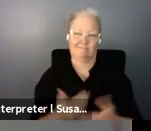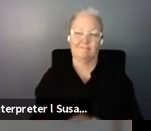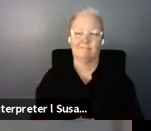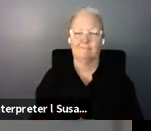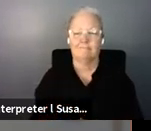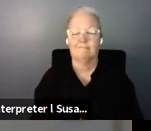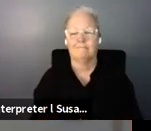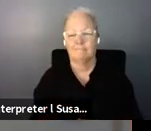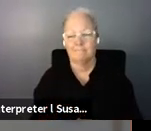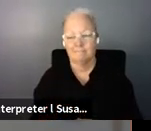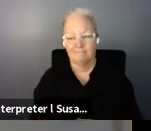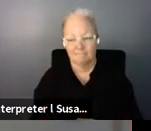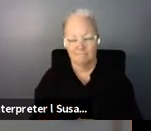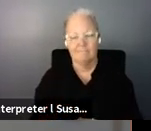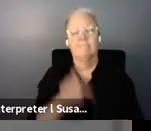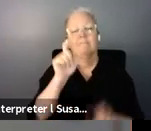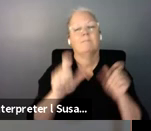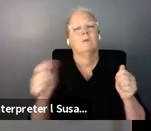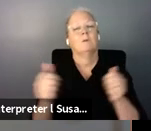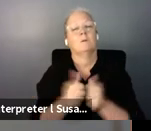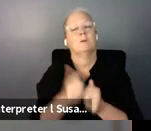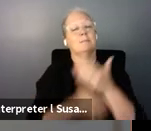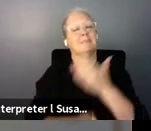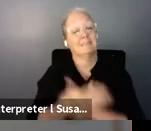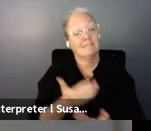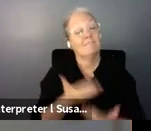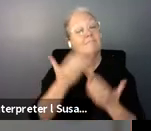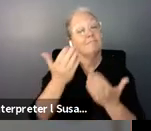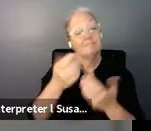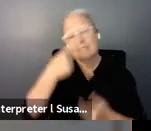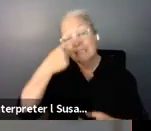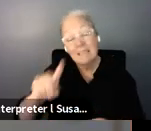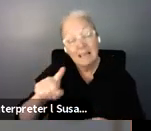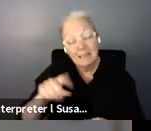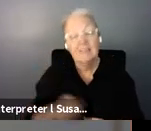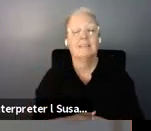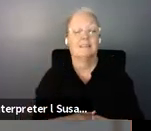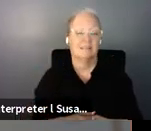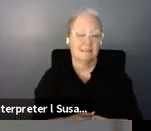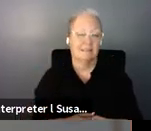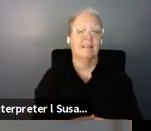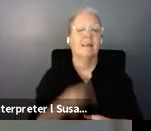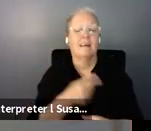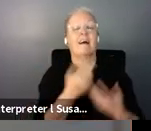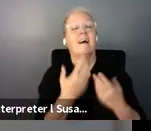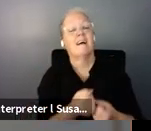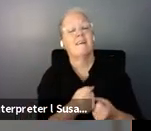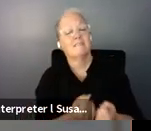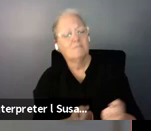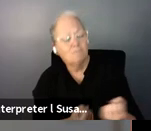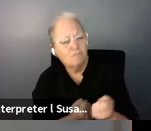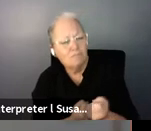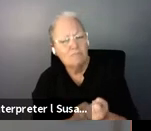a person with disabilities in thailand um have long yearned for community support services and social protection